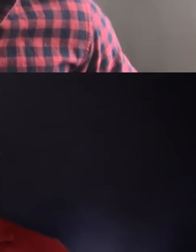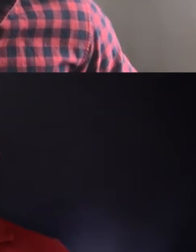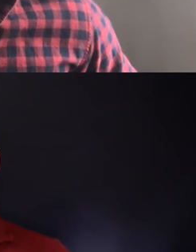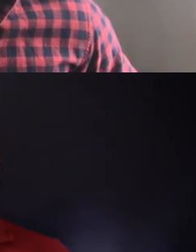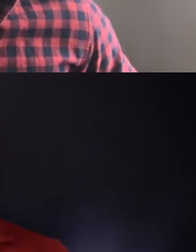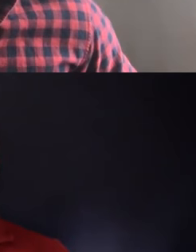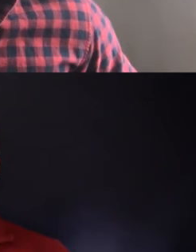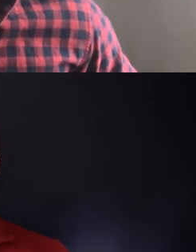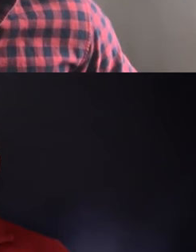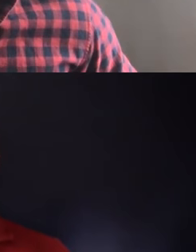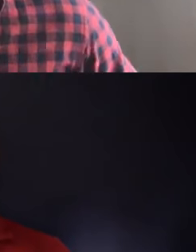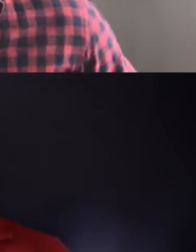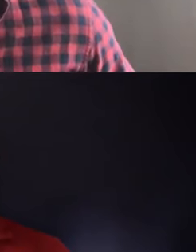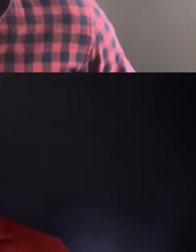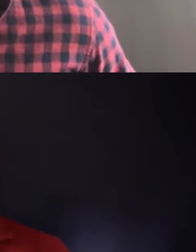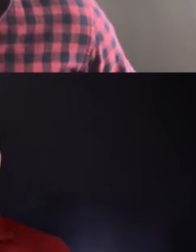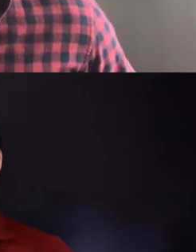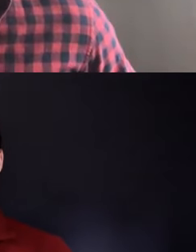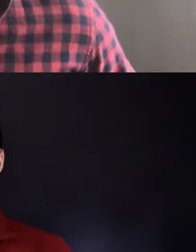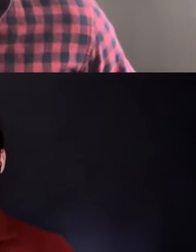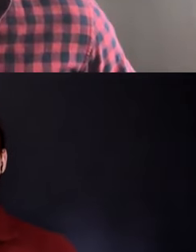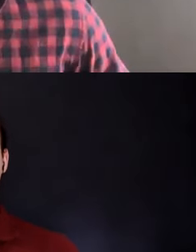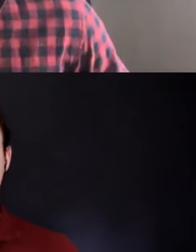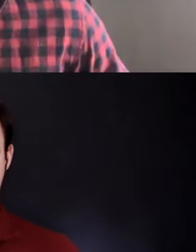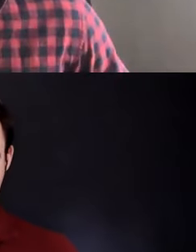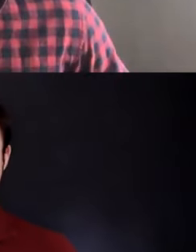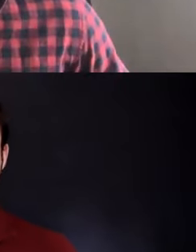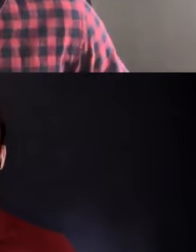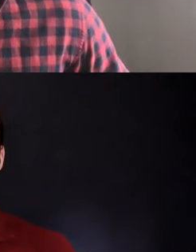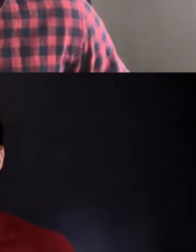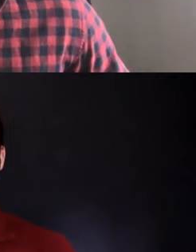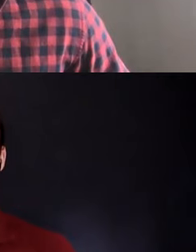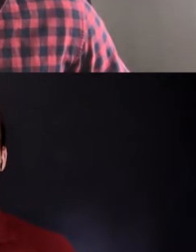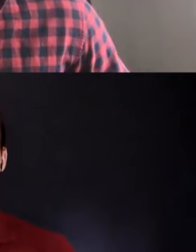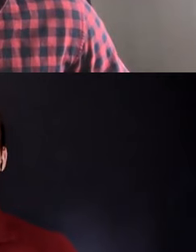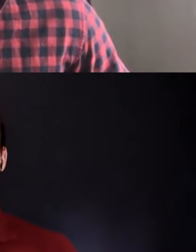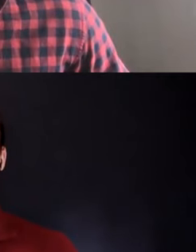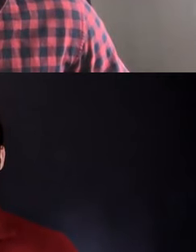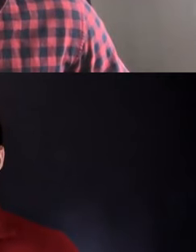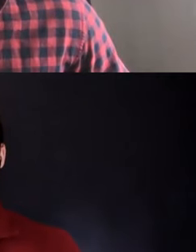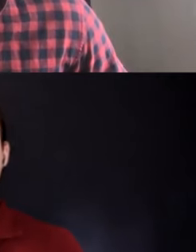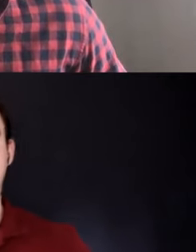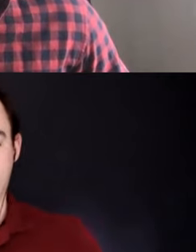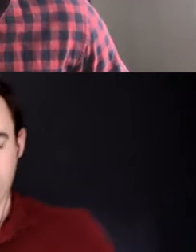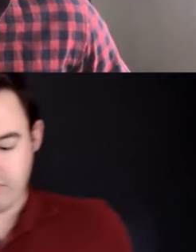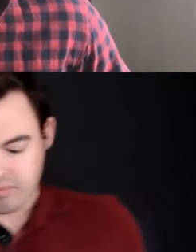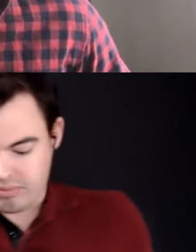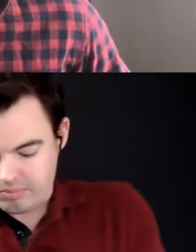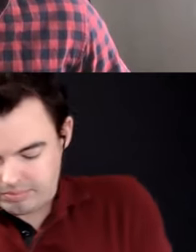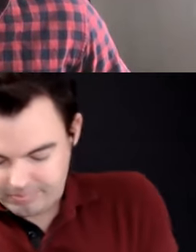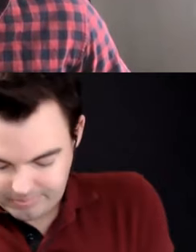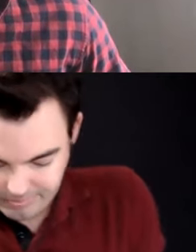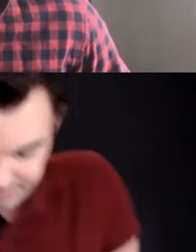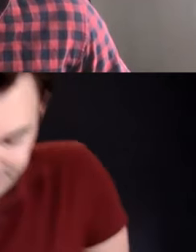much for the invitation. I'm very honoured and thank you so much for that introduction. Today I will